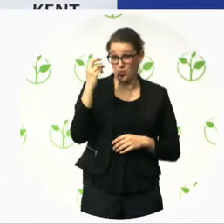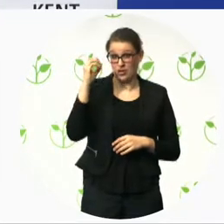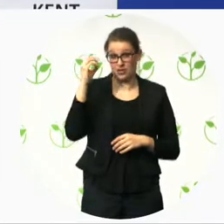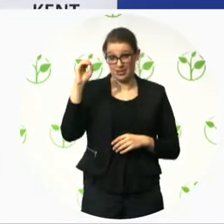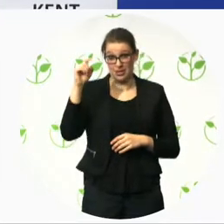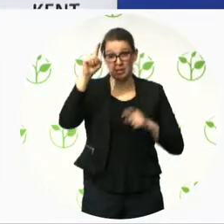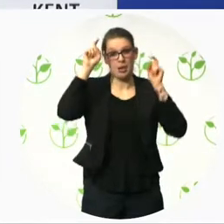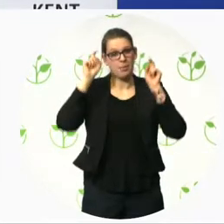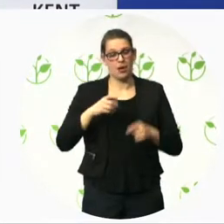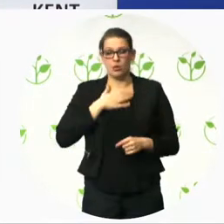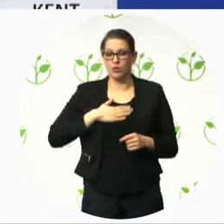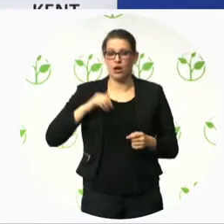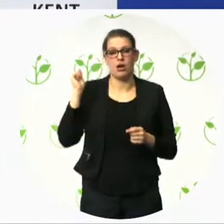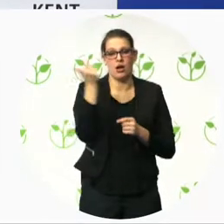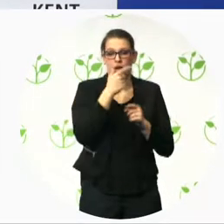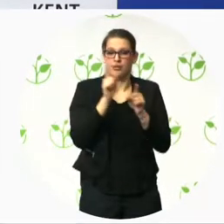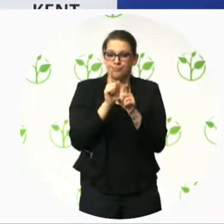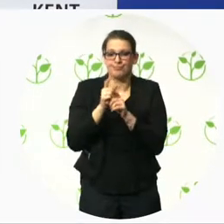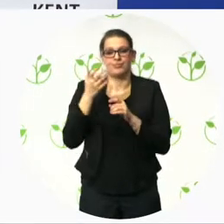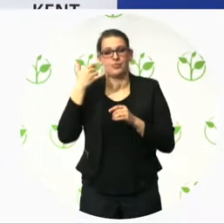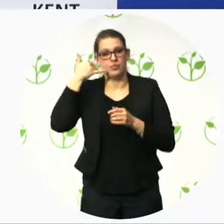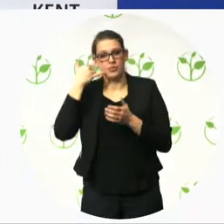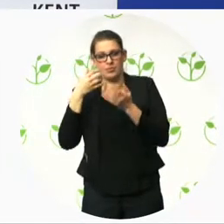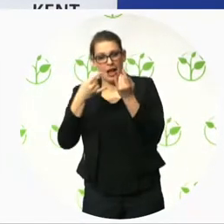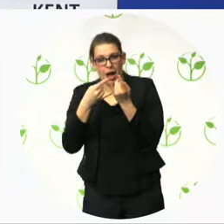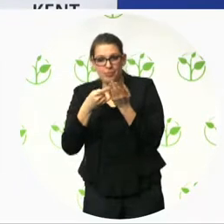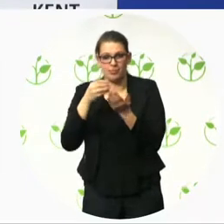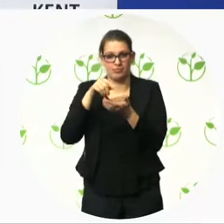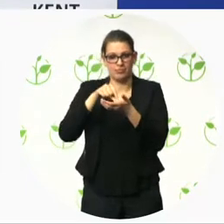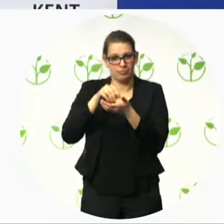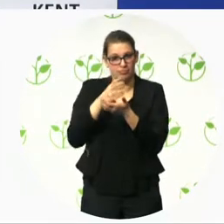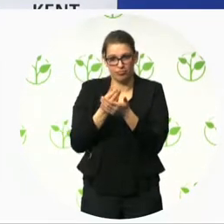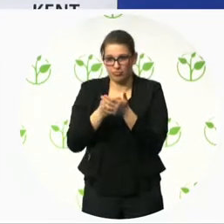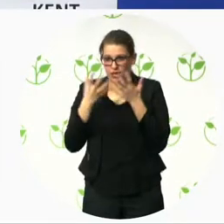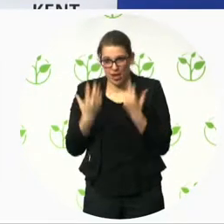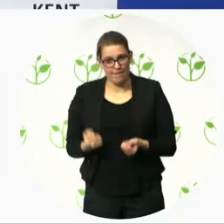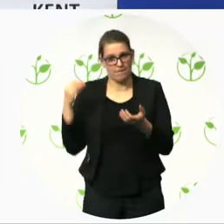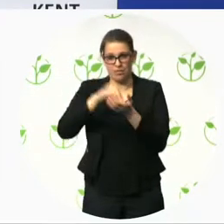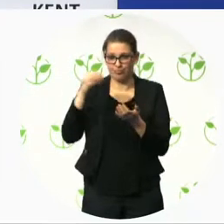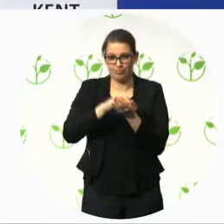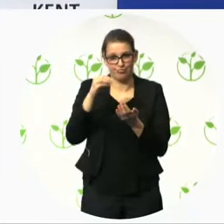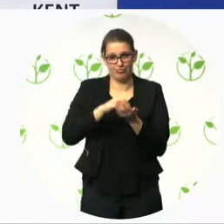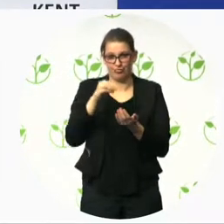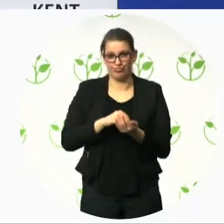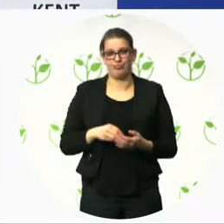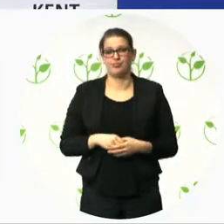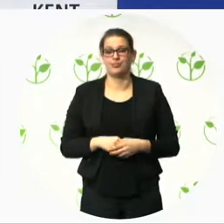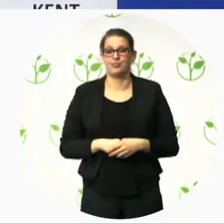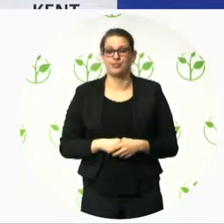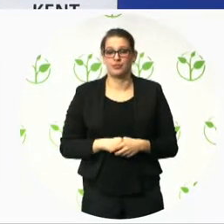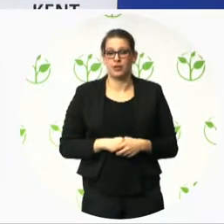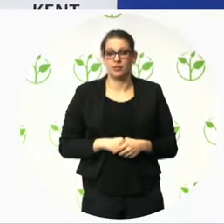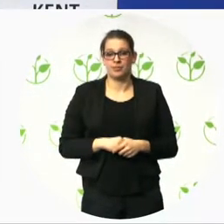that if accessible public sector websites and mobile apps become the default offer for development, as well as a regular